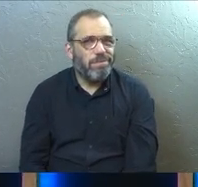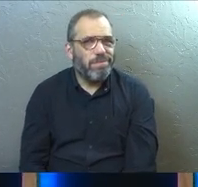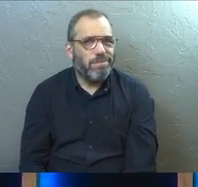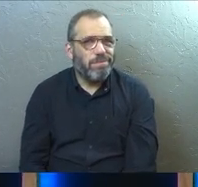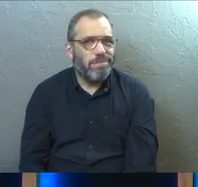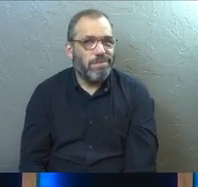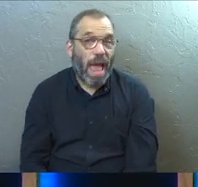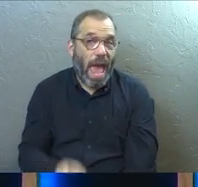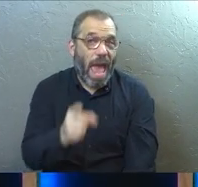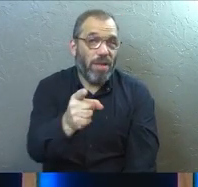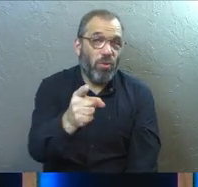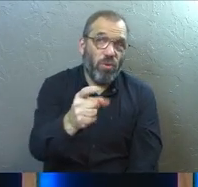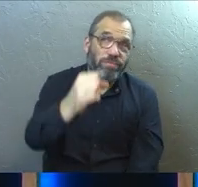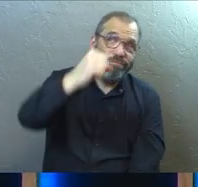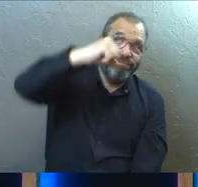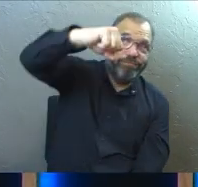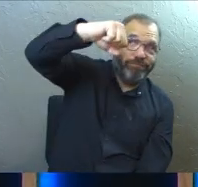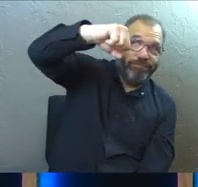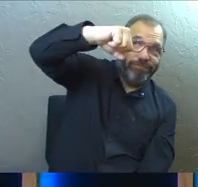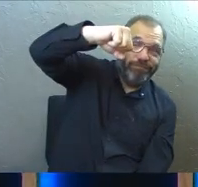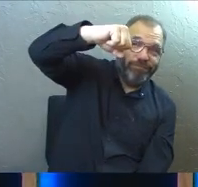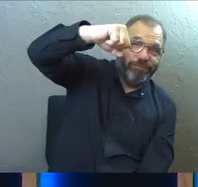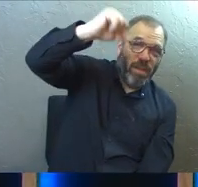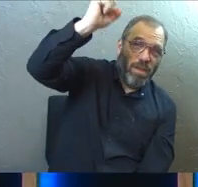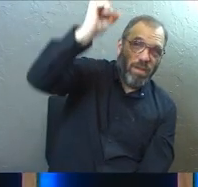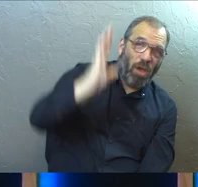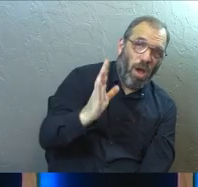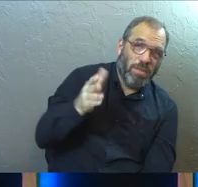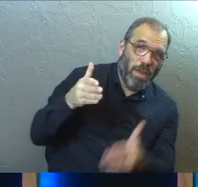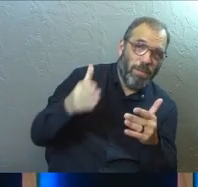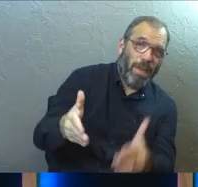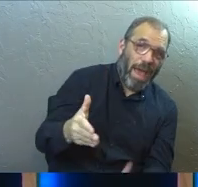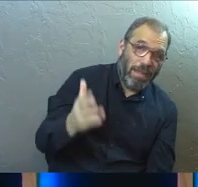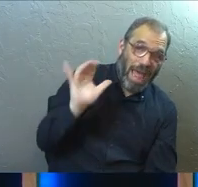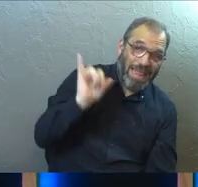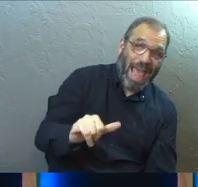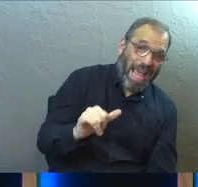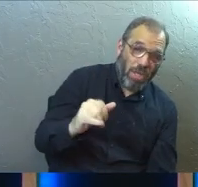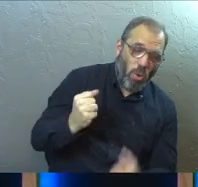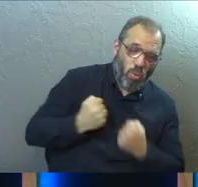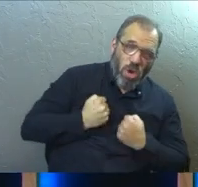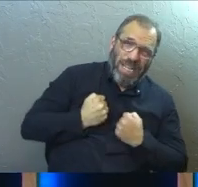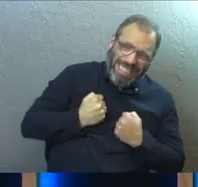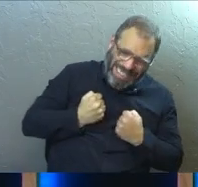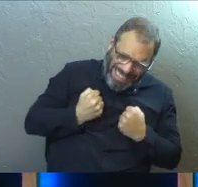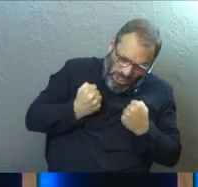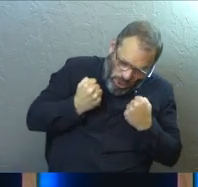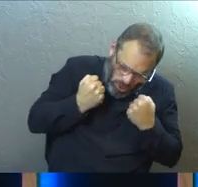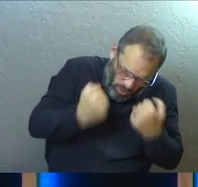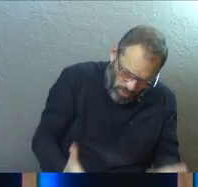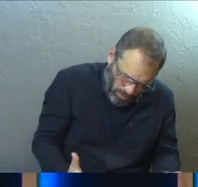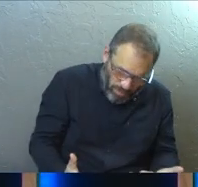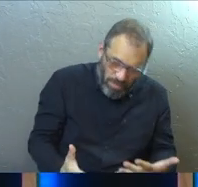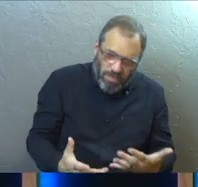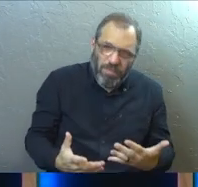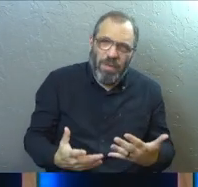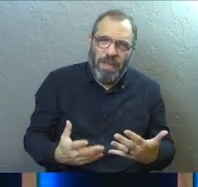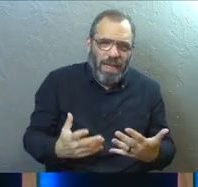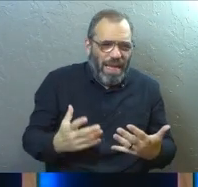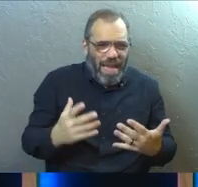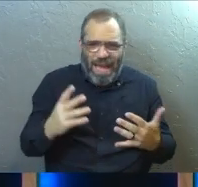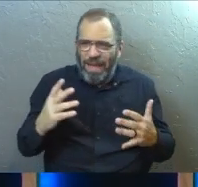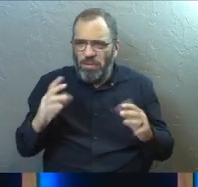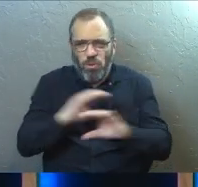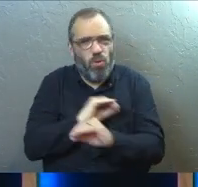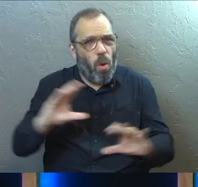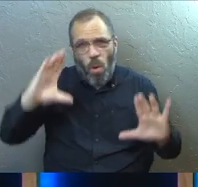have resisted God's path. And because of that, we are exhausted by our own designs. And we